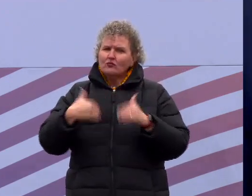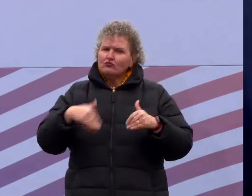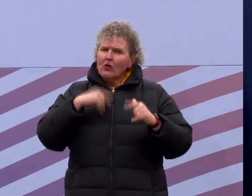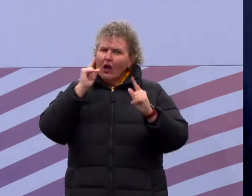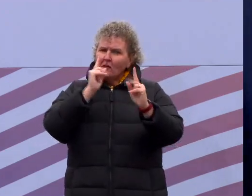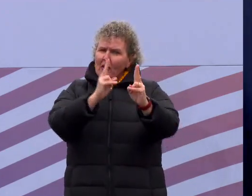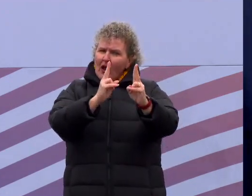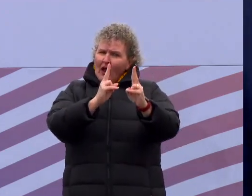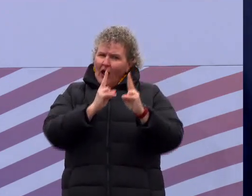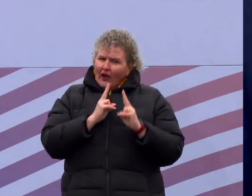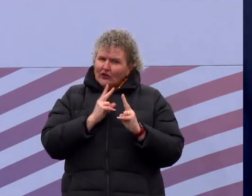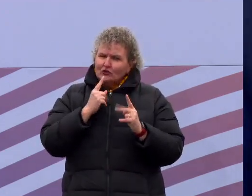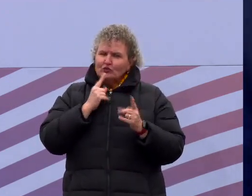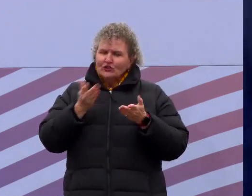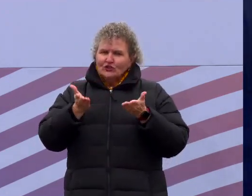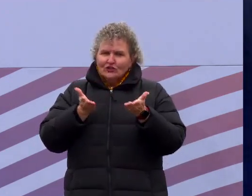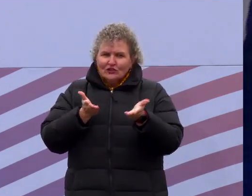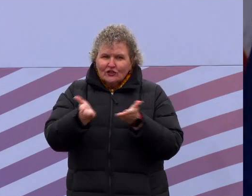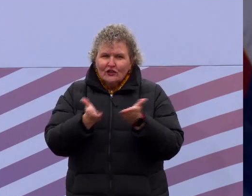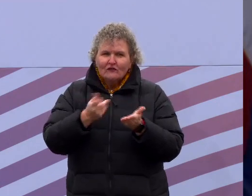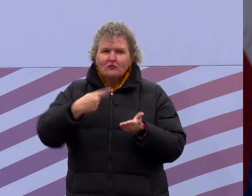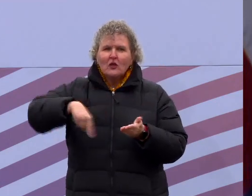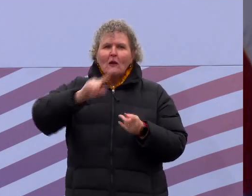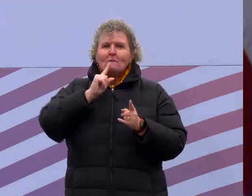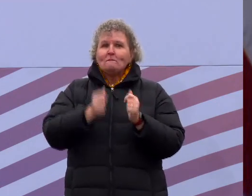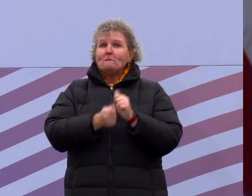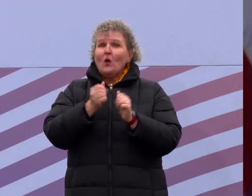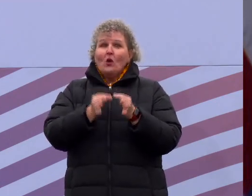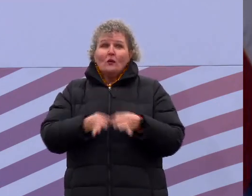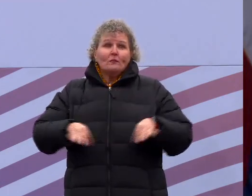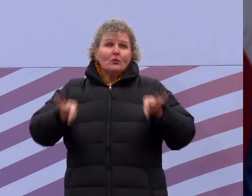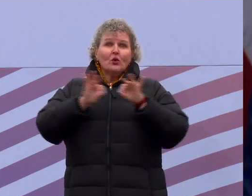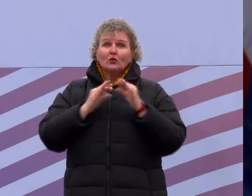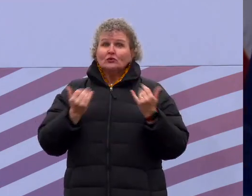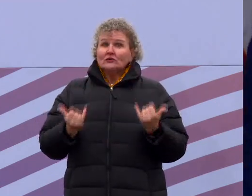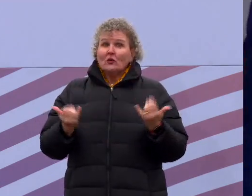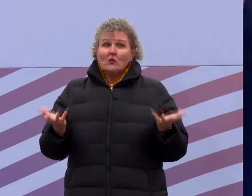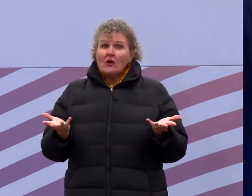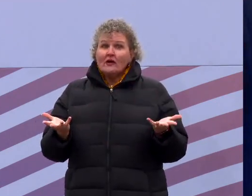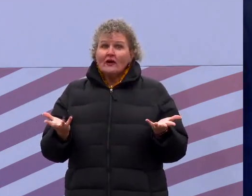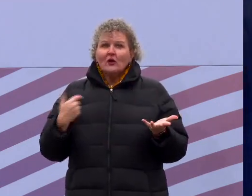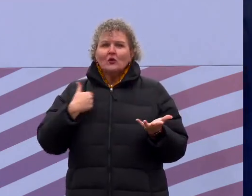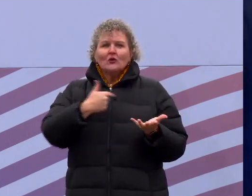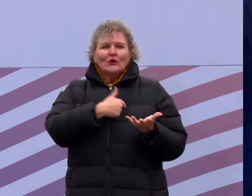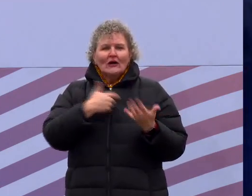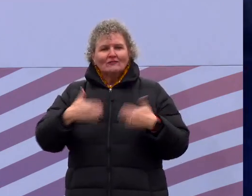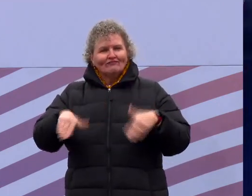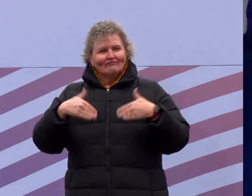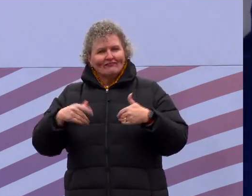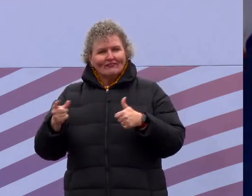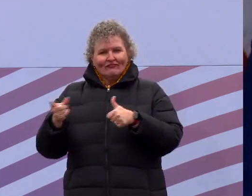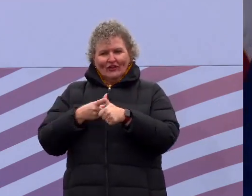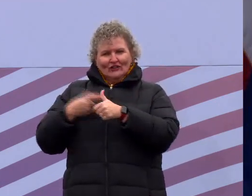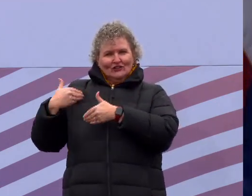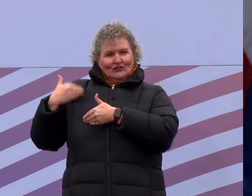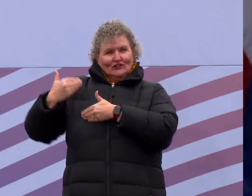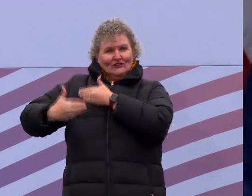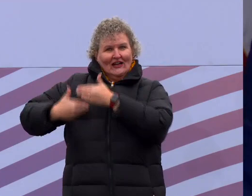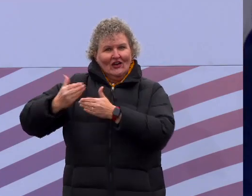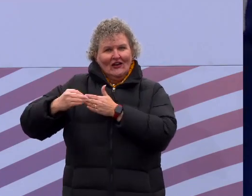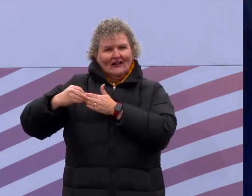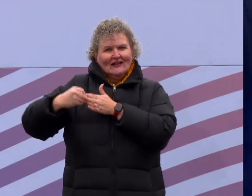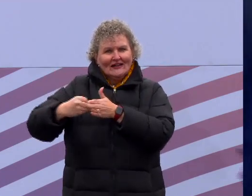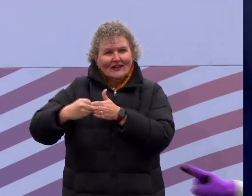More importantly, today we are sending a message to the next generation of leaders, young people across our Commonwealth,